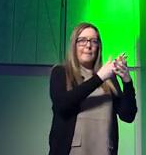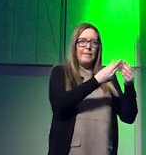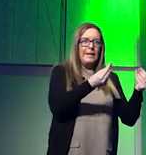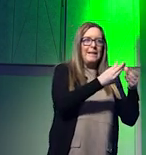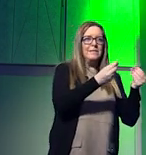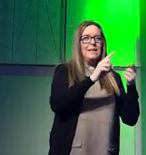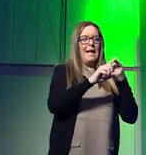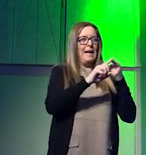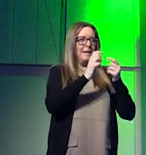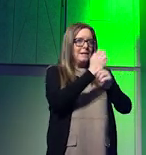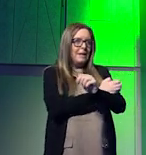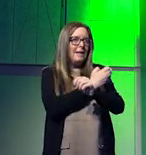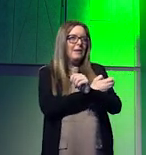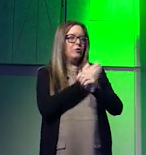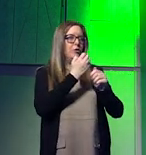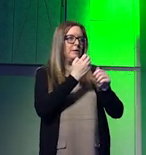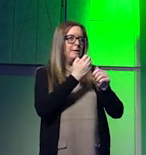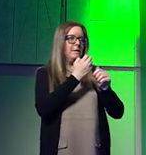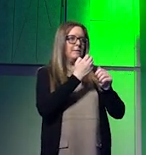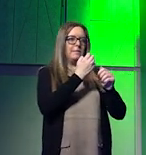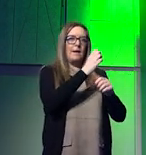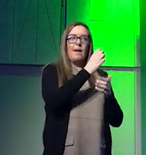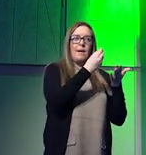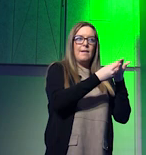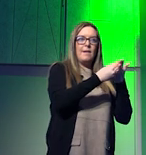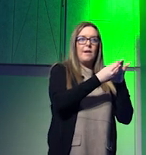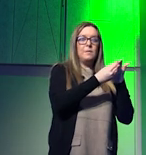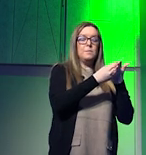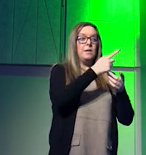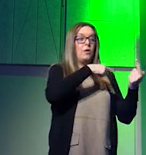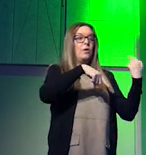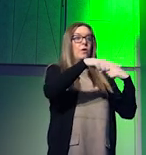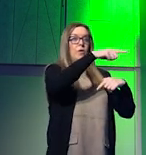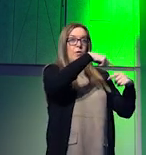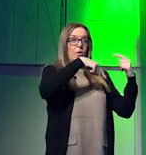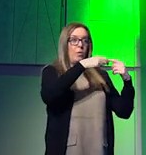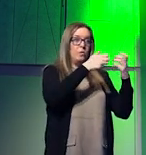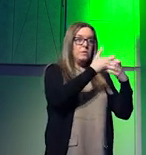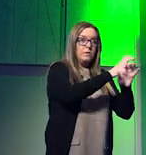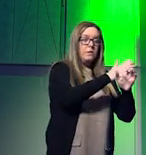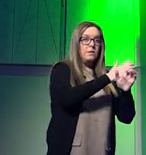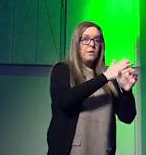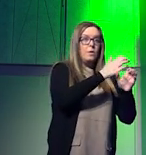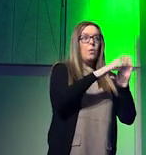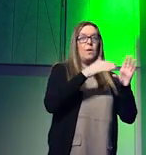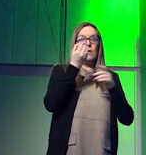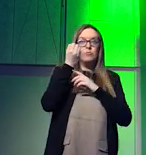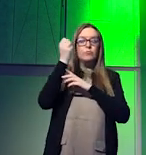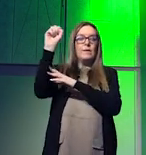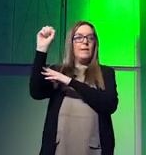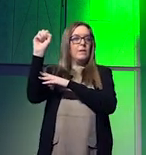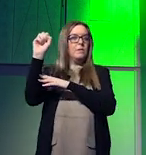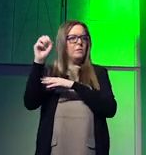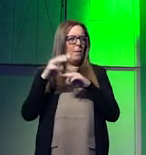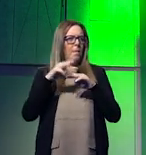energy-intensive economies, which is the case with the economies that we're trying to create with the Fourth Industrial Revolution, the more we will actually